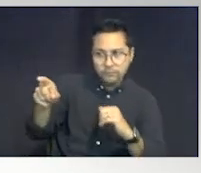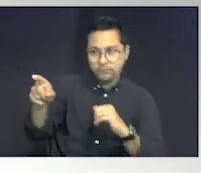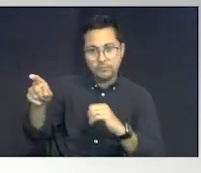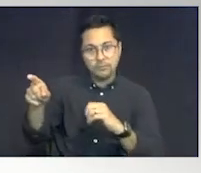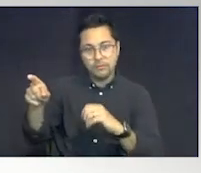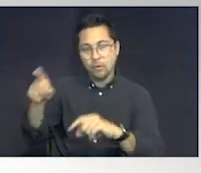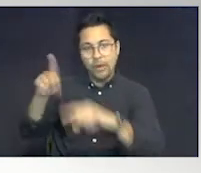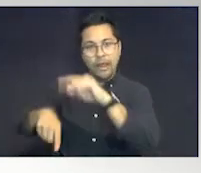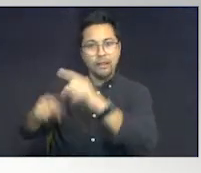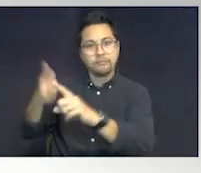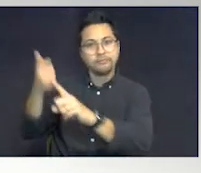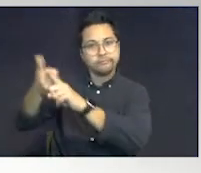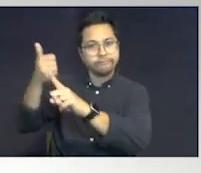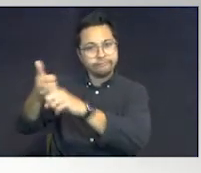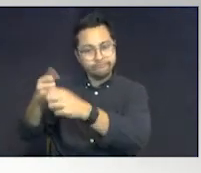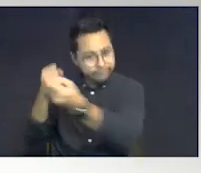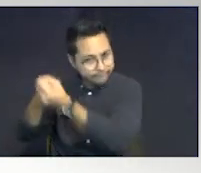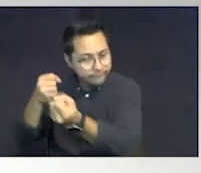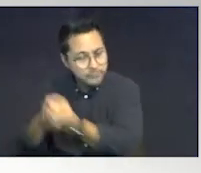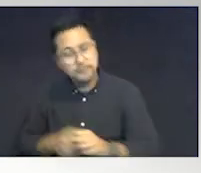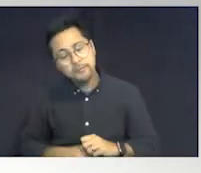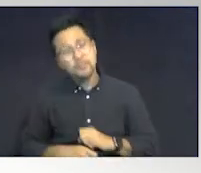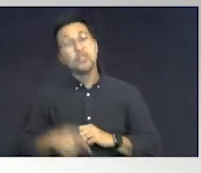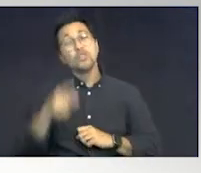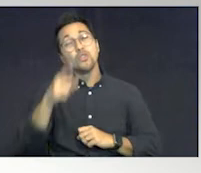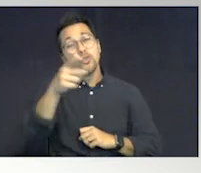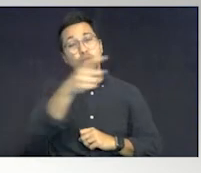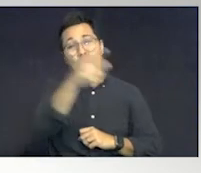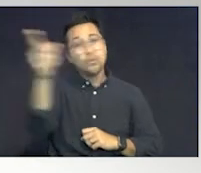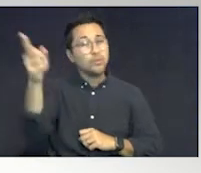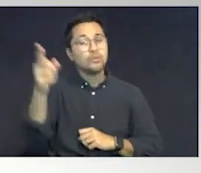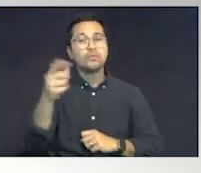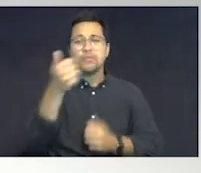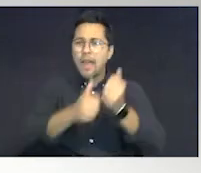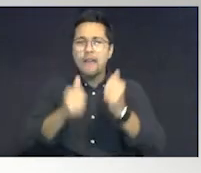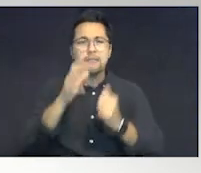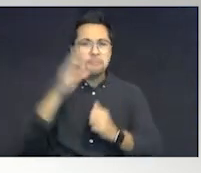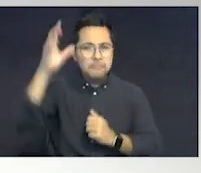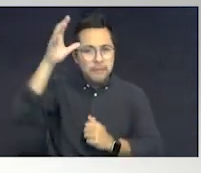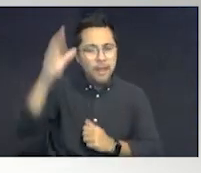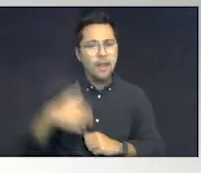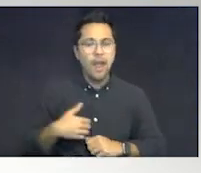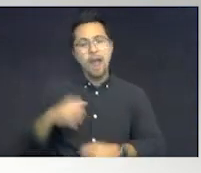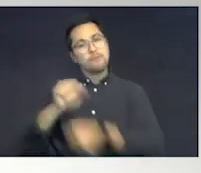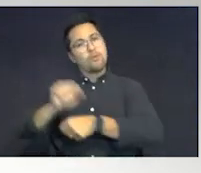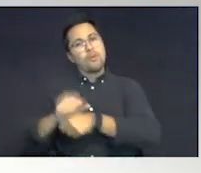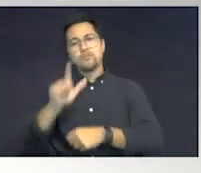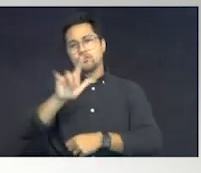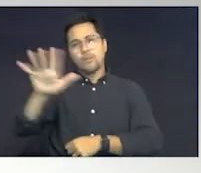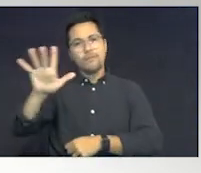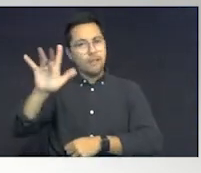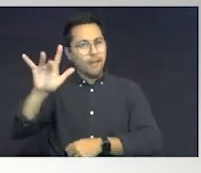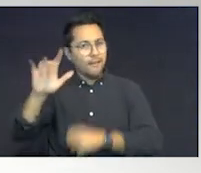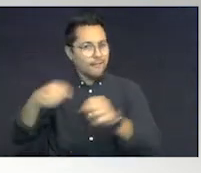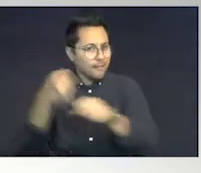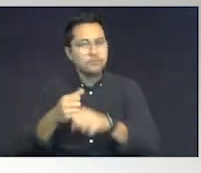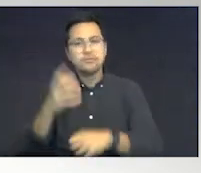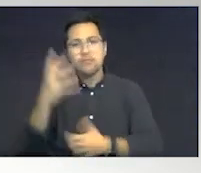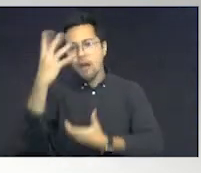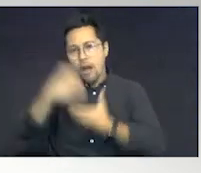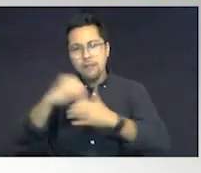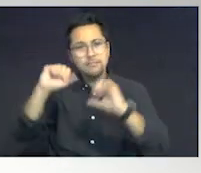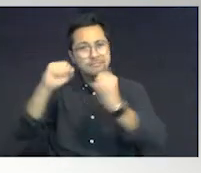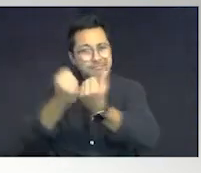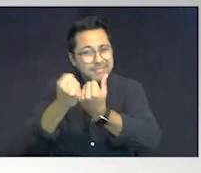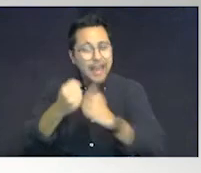You, as I would say this every parent for 25 years that I've working with the Autism Society, parents, if you think you